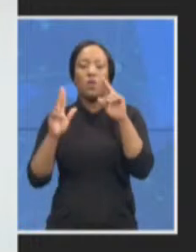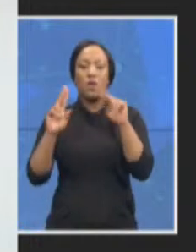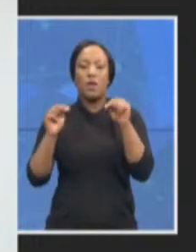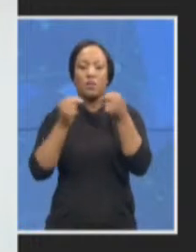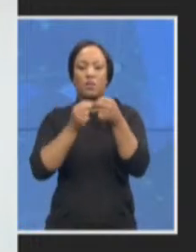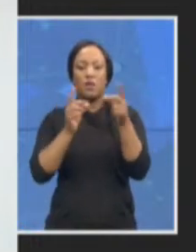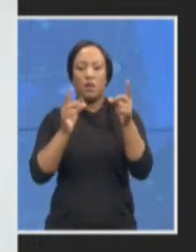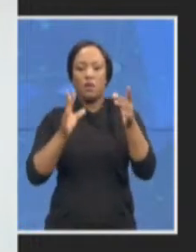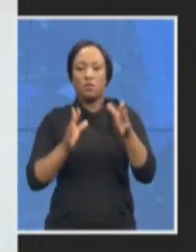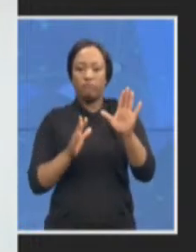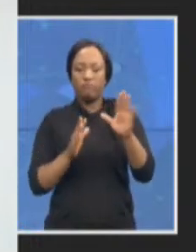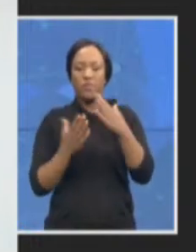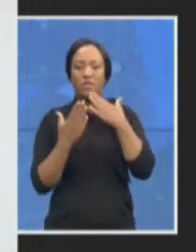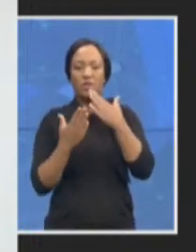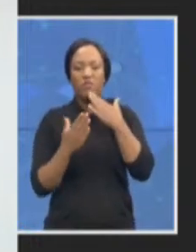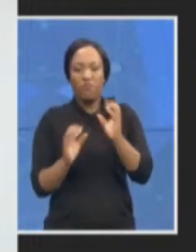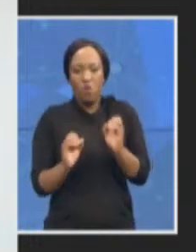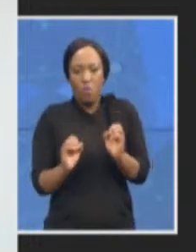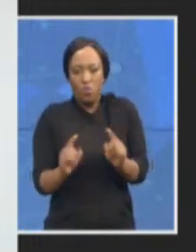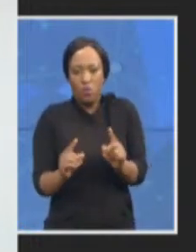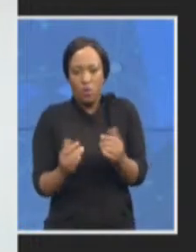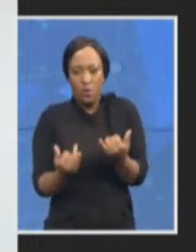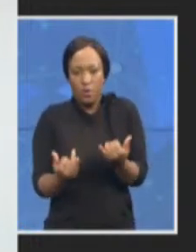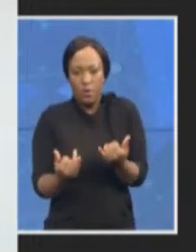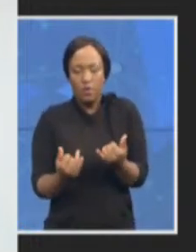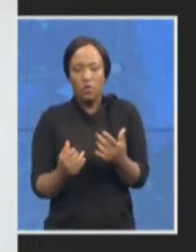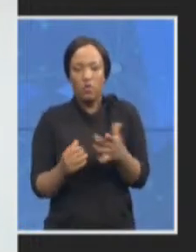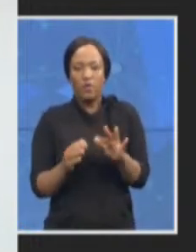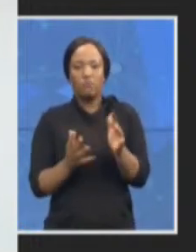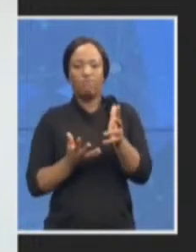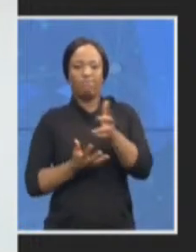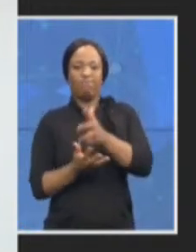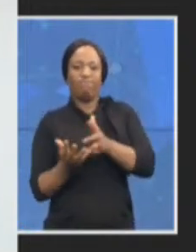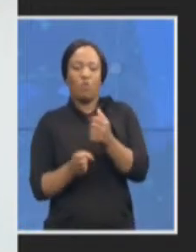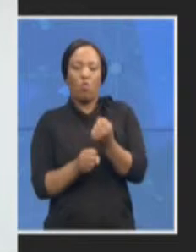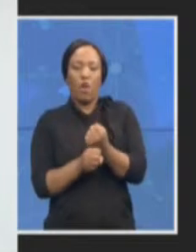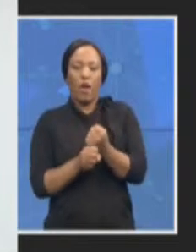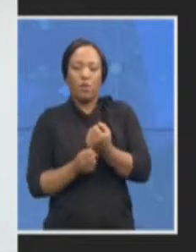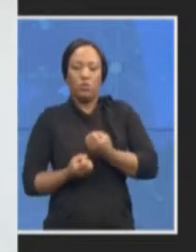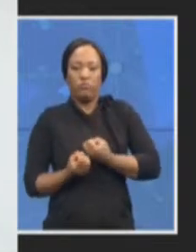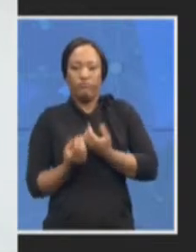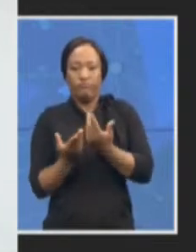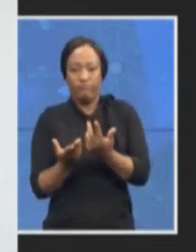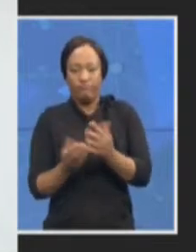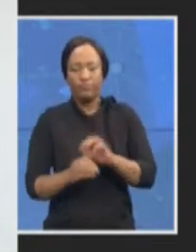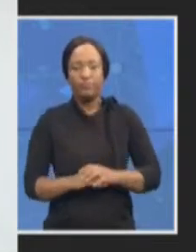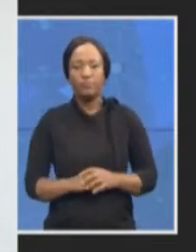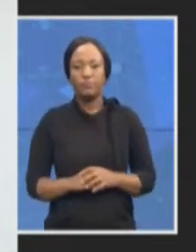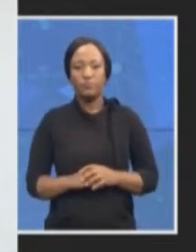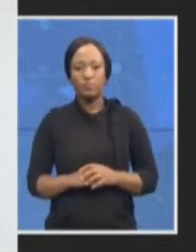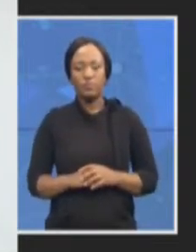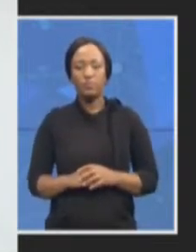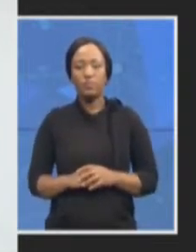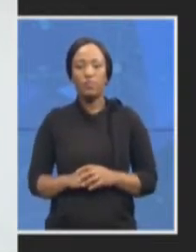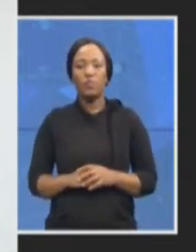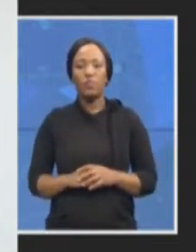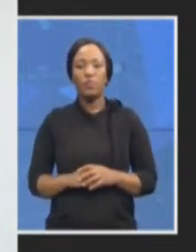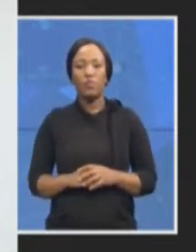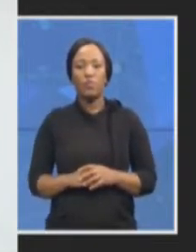about our work so just in relation to the issues around the complex commercial work